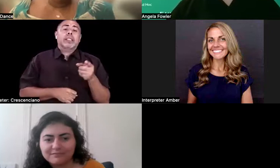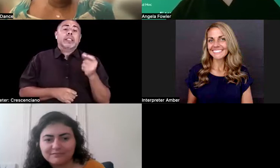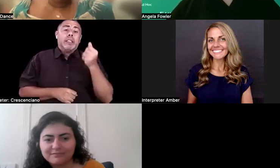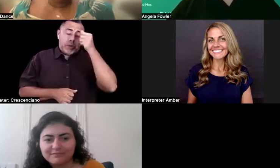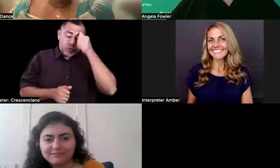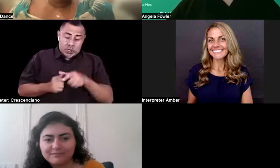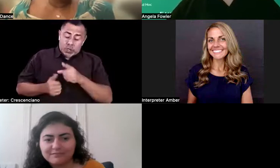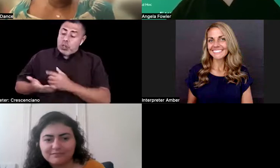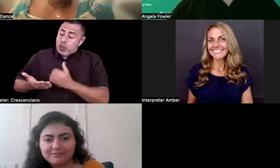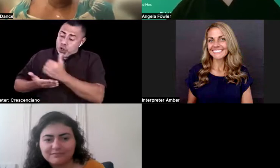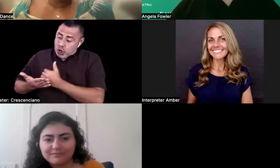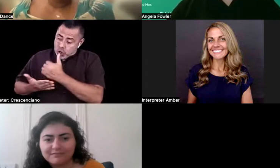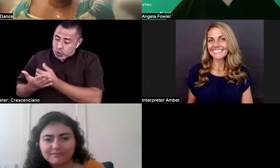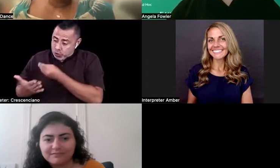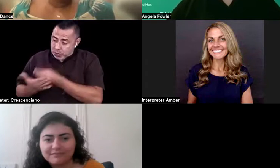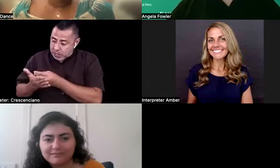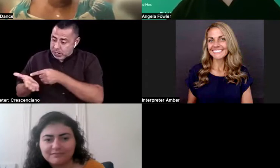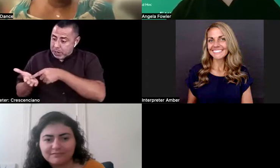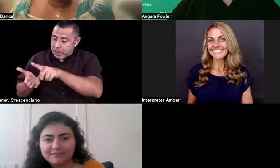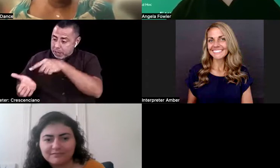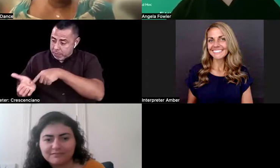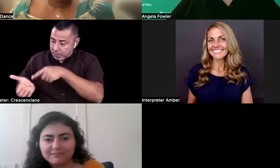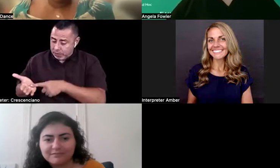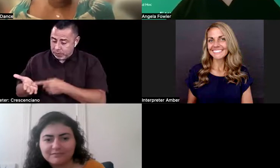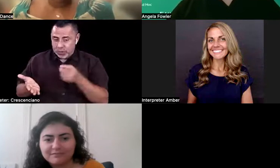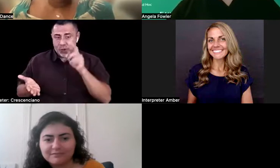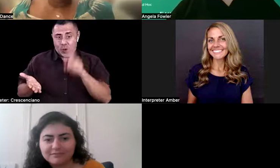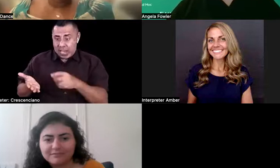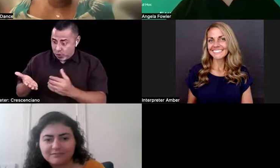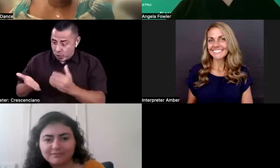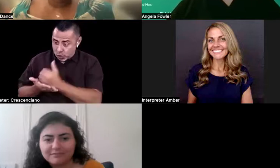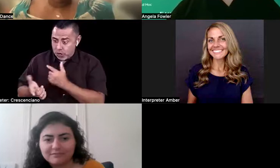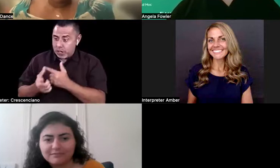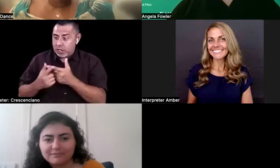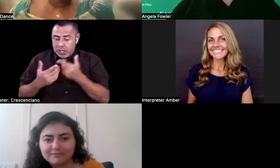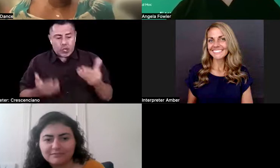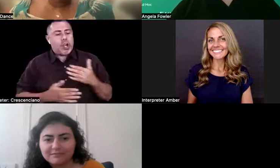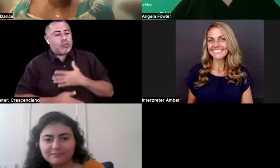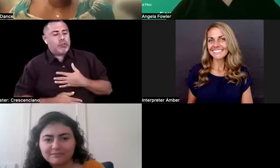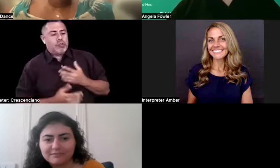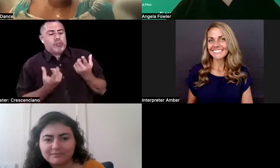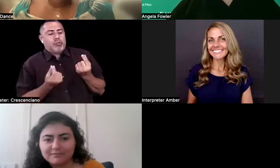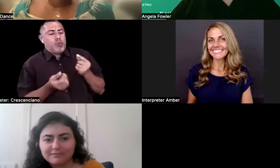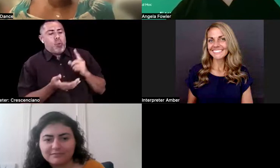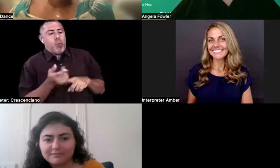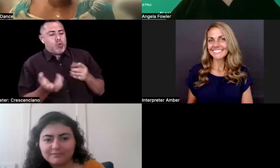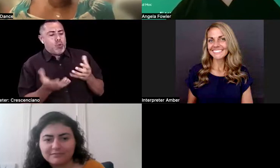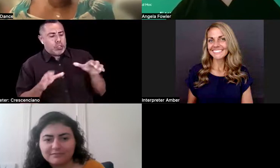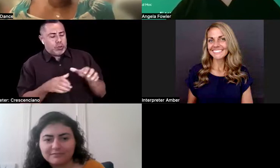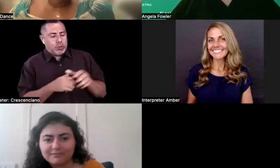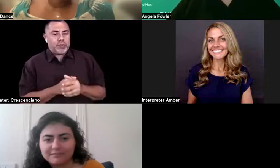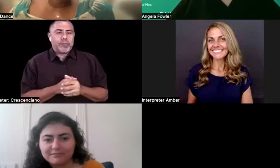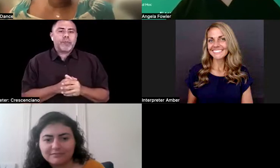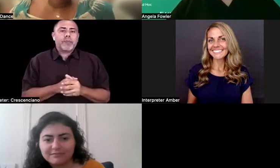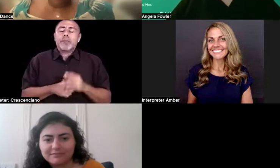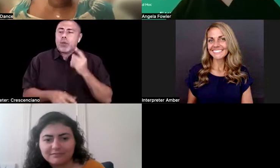have to do in order to do what you want to do. Oh yeah. That's the truth. I will do a plug right now. Um, if you're not